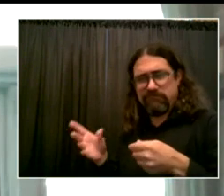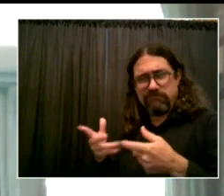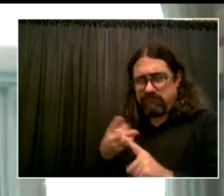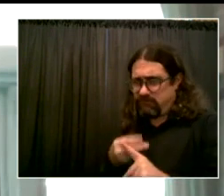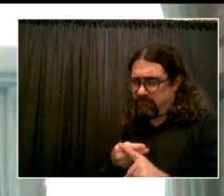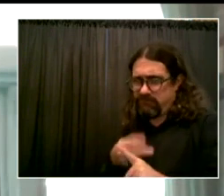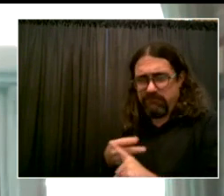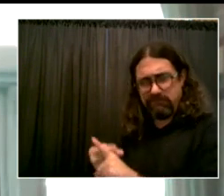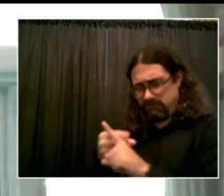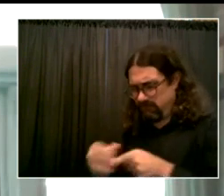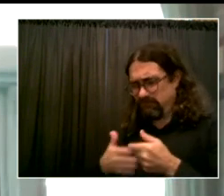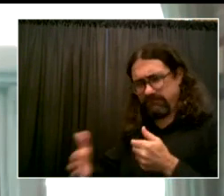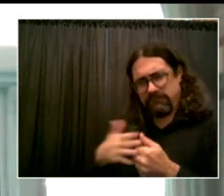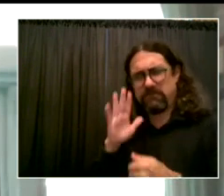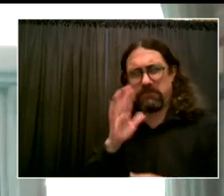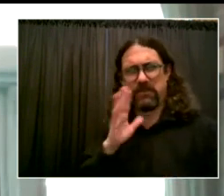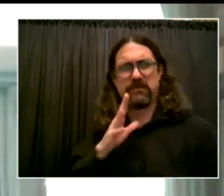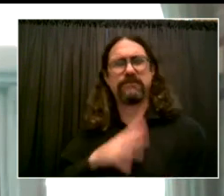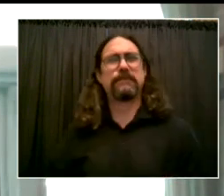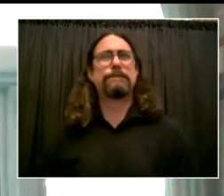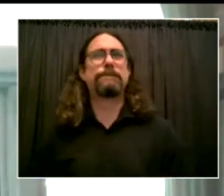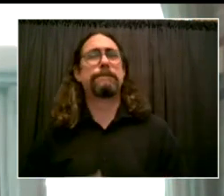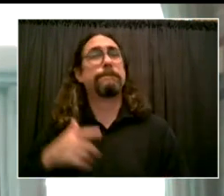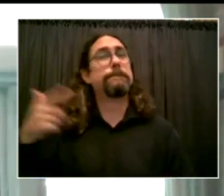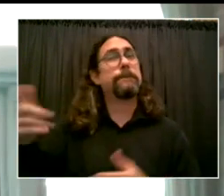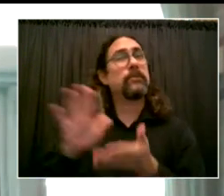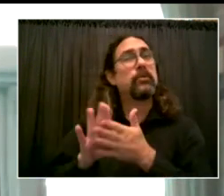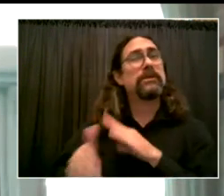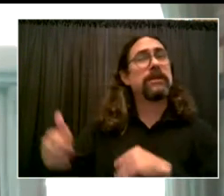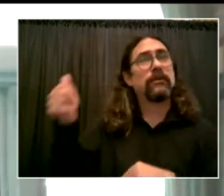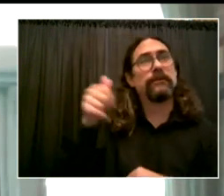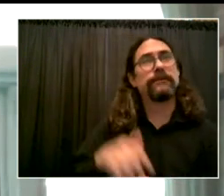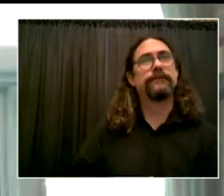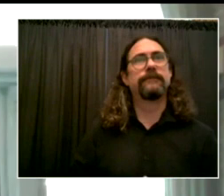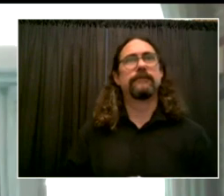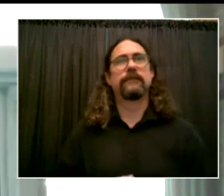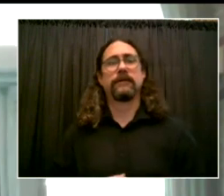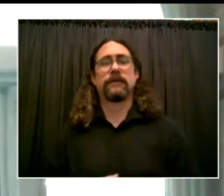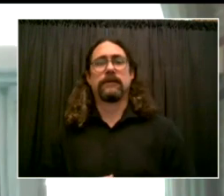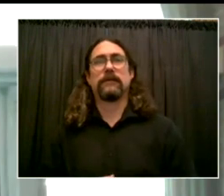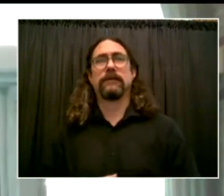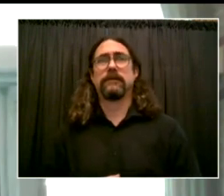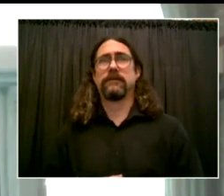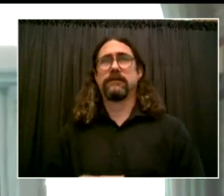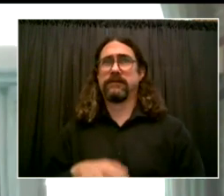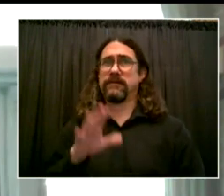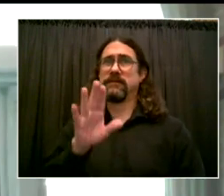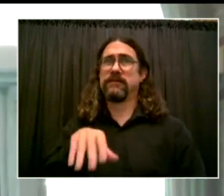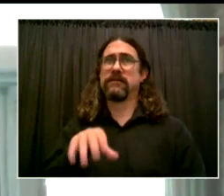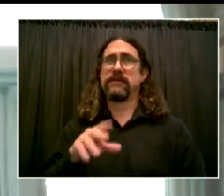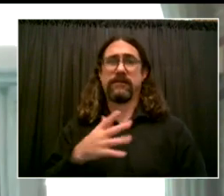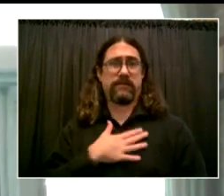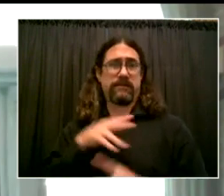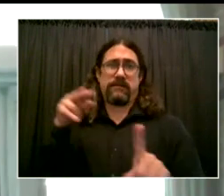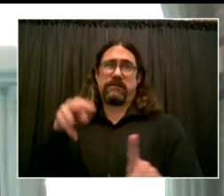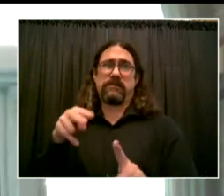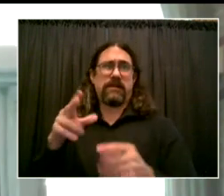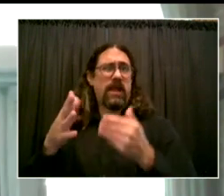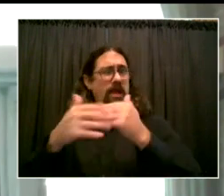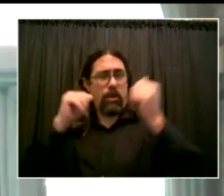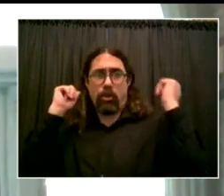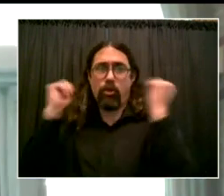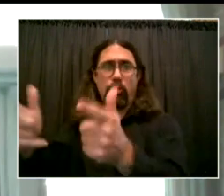comply. They've always shown up to take care of our babies, and they continue to. The 72% number is, we got there